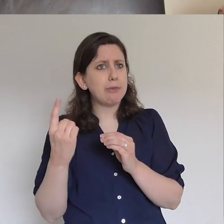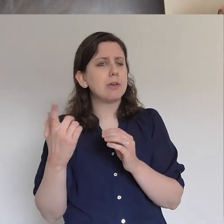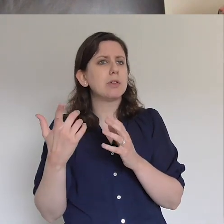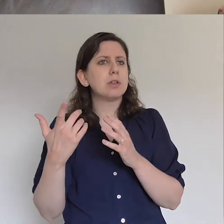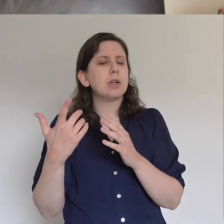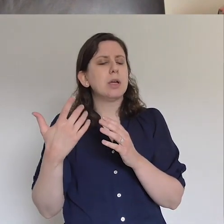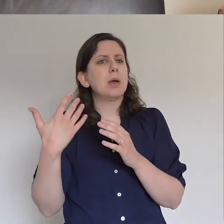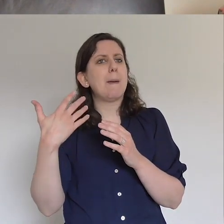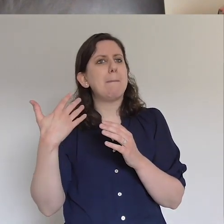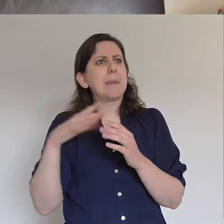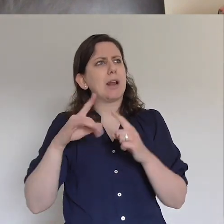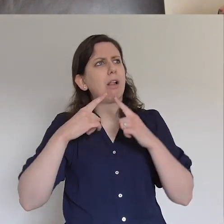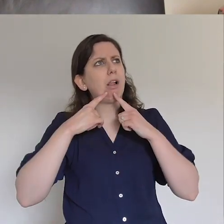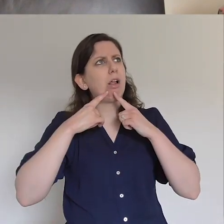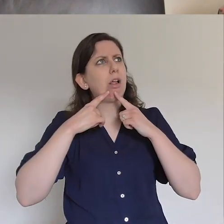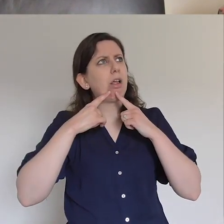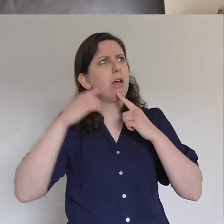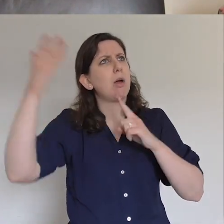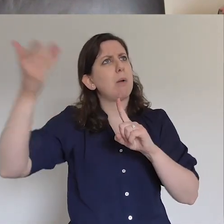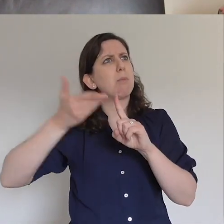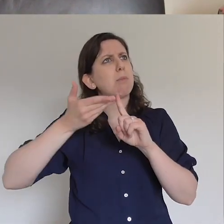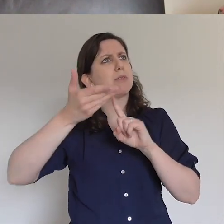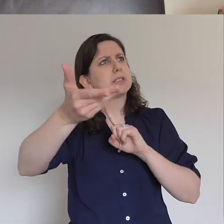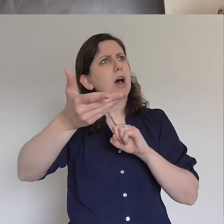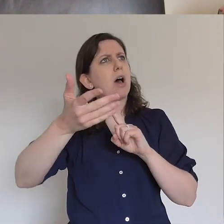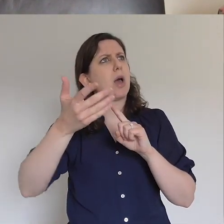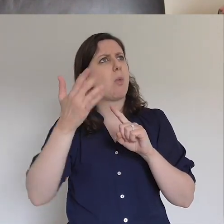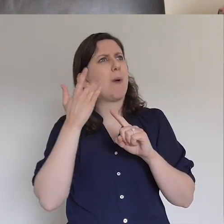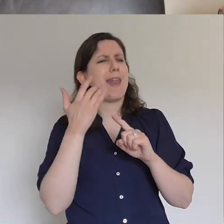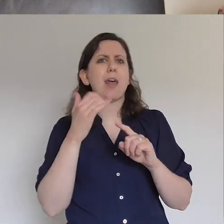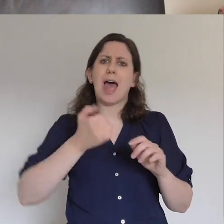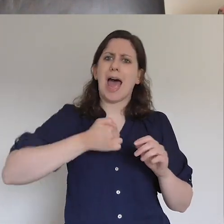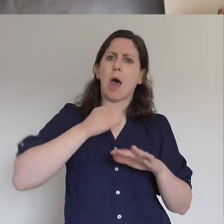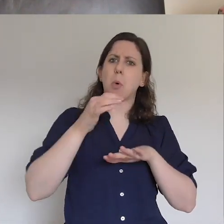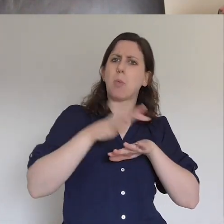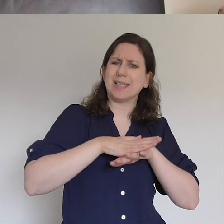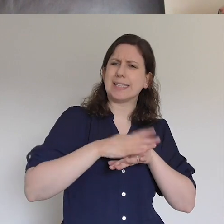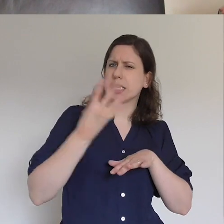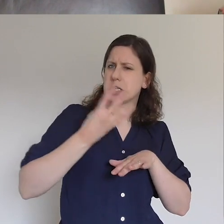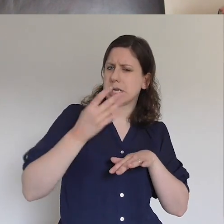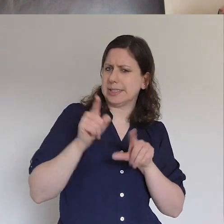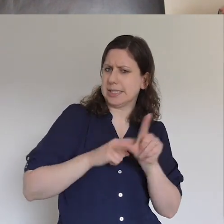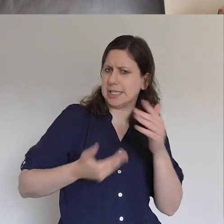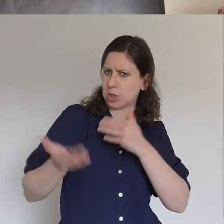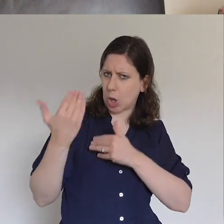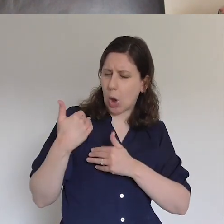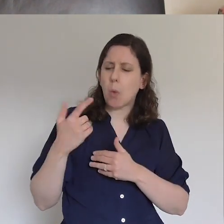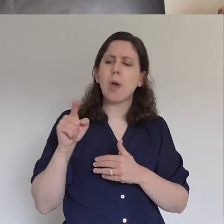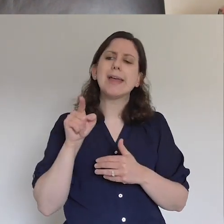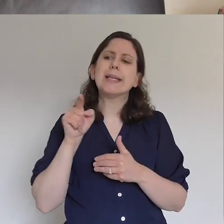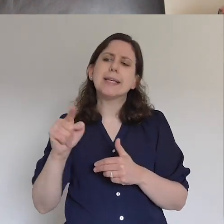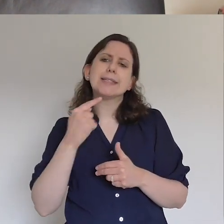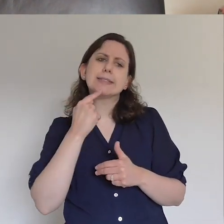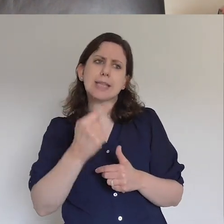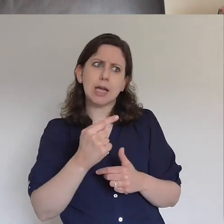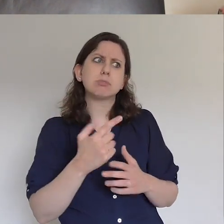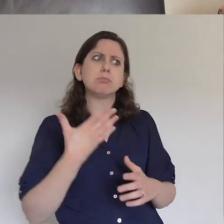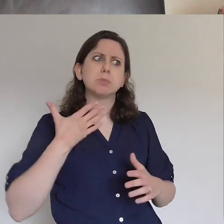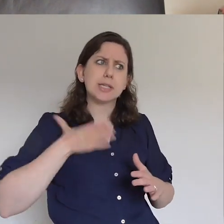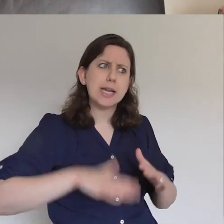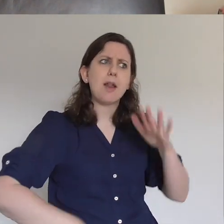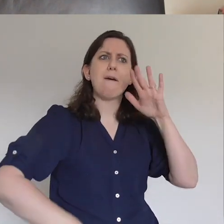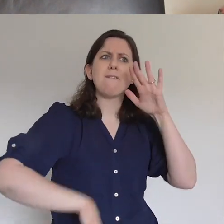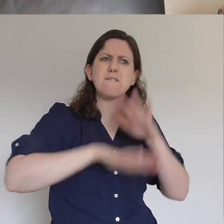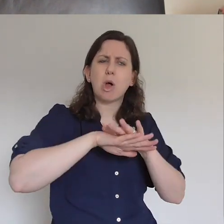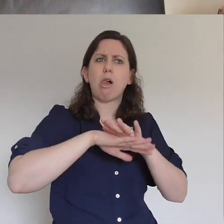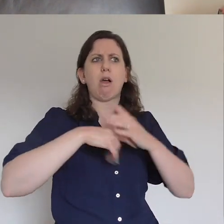19 years ago? Or was it longer? No, 19 years ago. And he prophesied very clearly that we needed to preach the full counsel of God and to